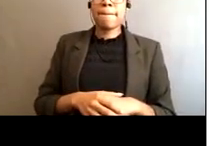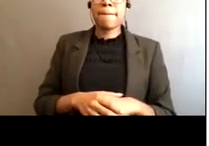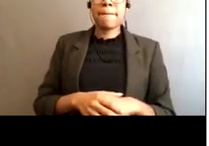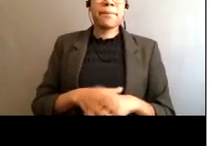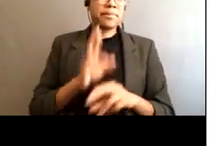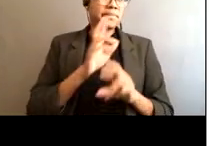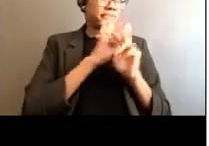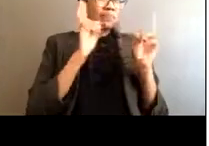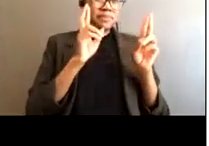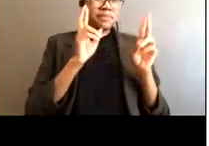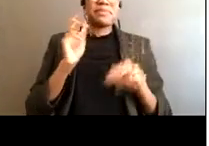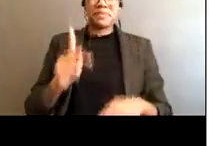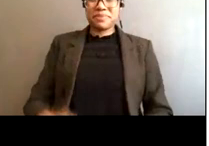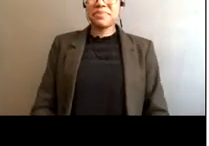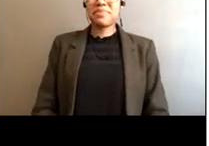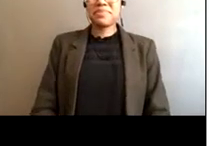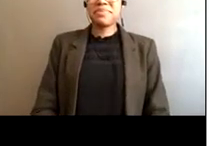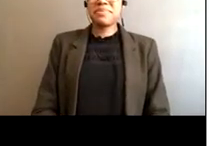I'm good.